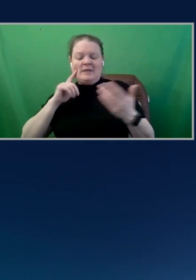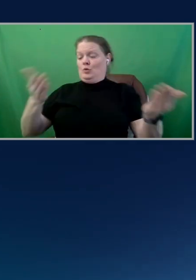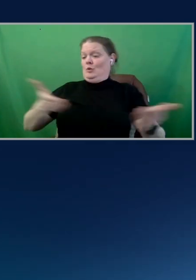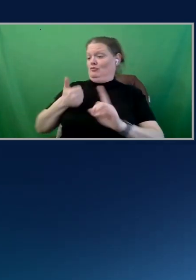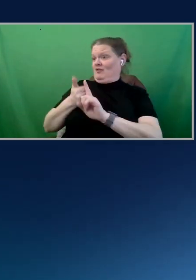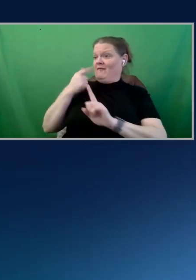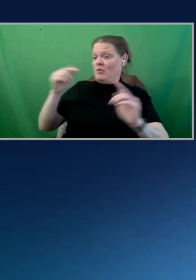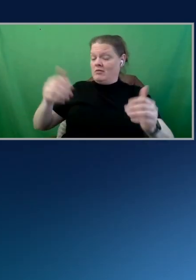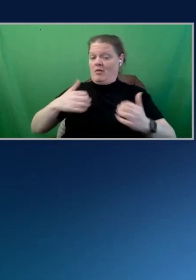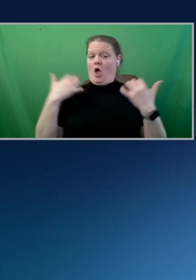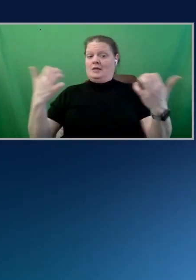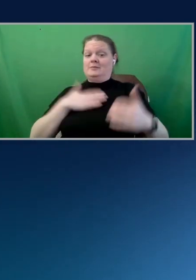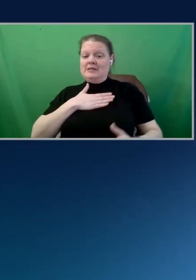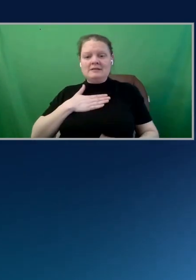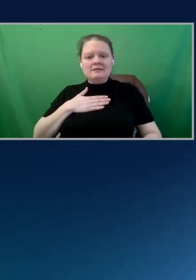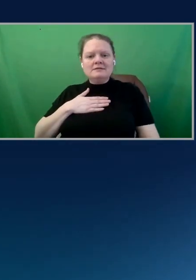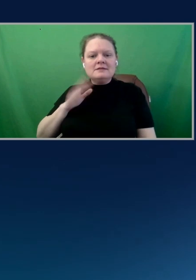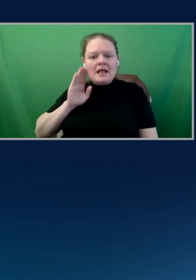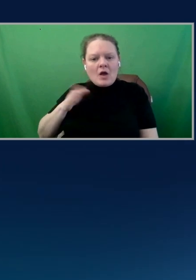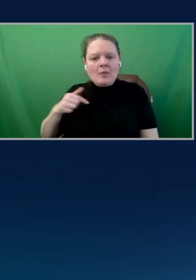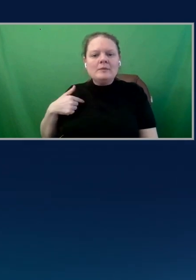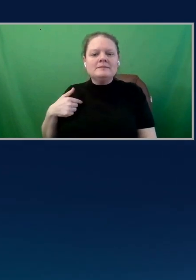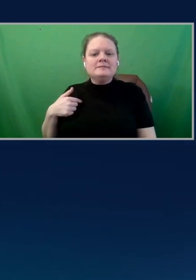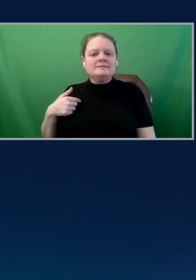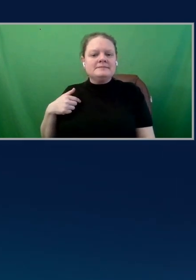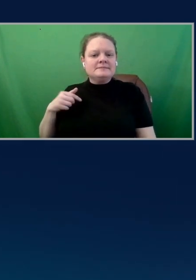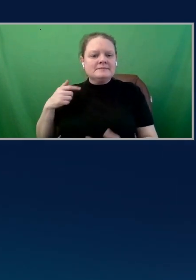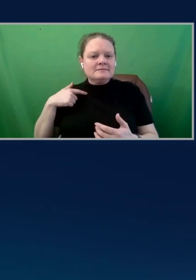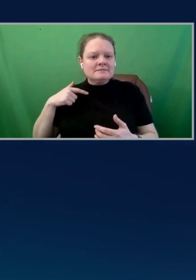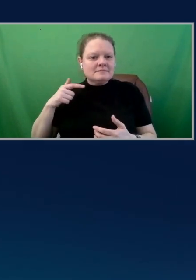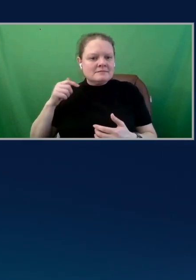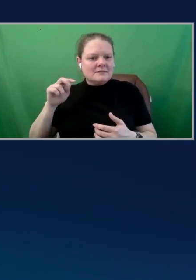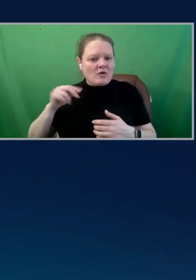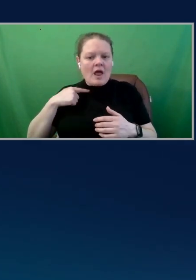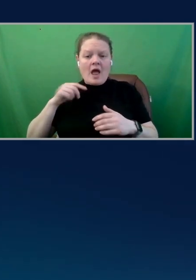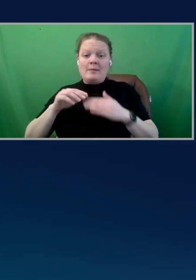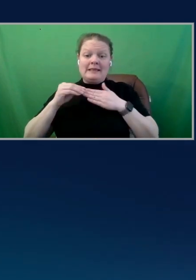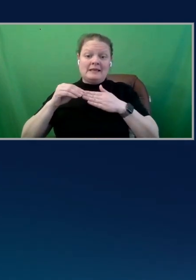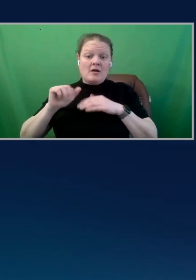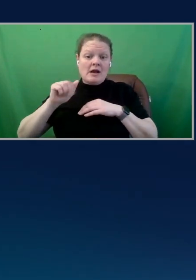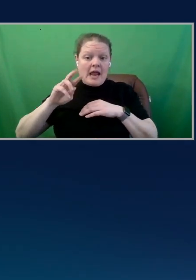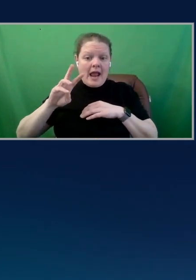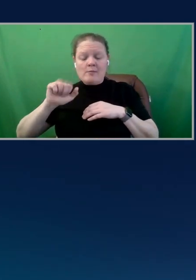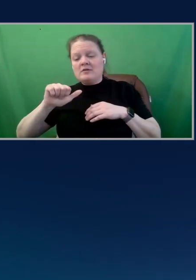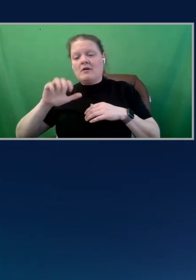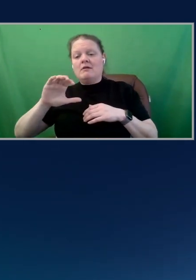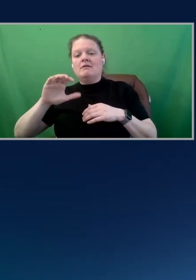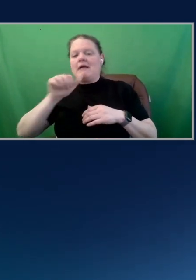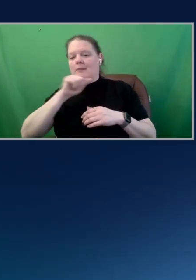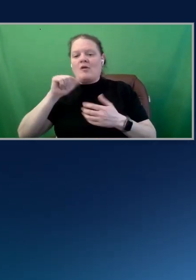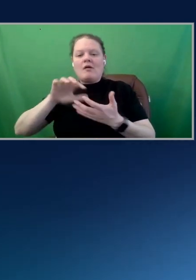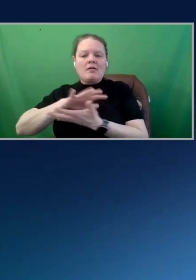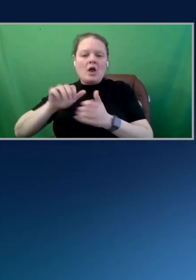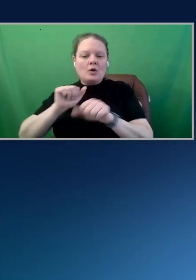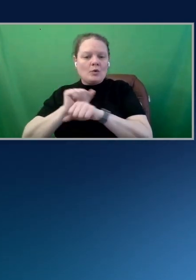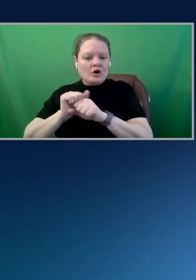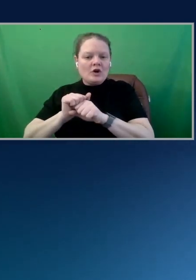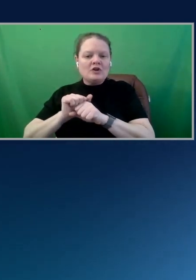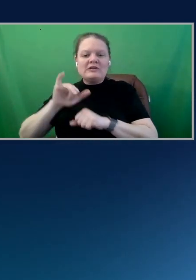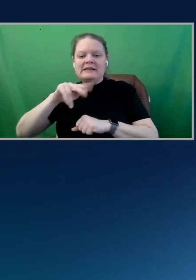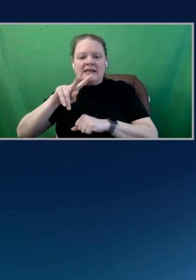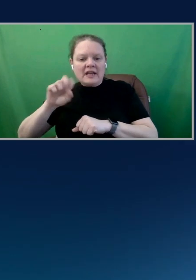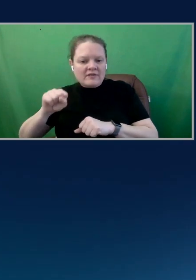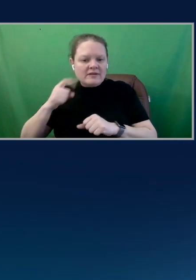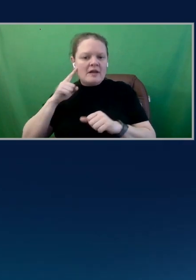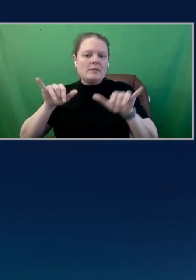Sure. Yeah. My name is Nikhil Devan. I am a product lead on Amazon CloudWatch and our AIOps initiatives. I'm an engineer by background and I'm